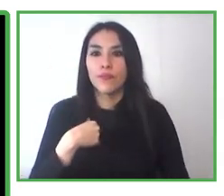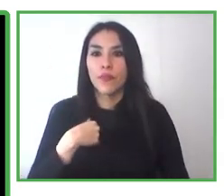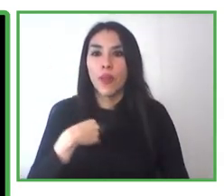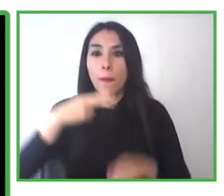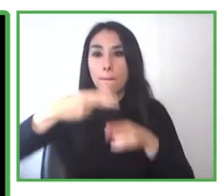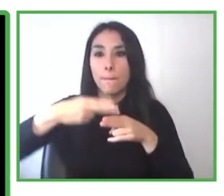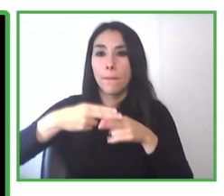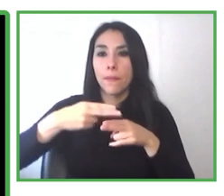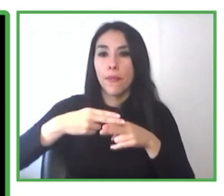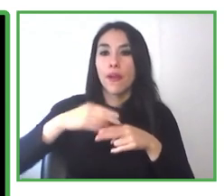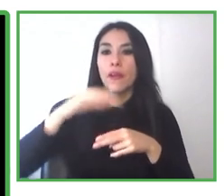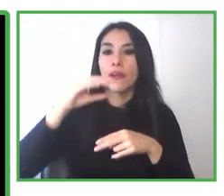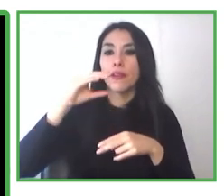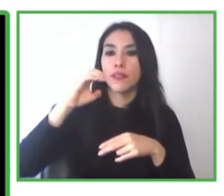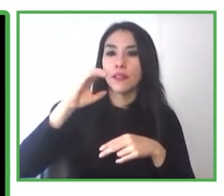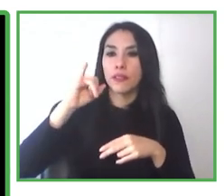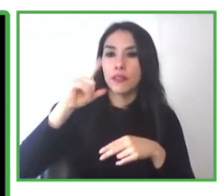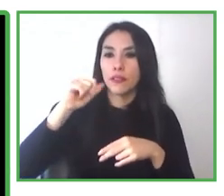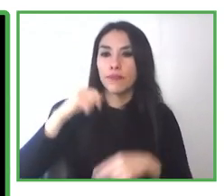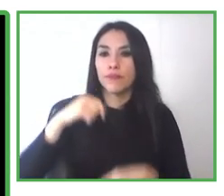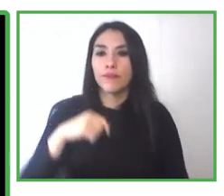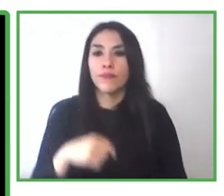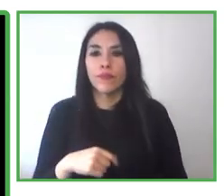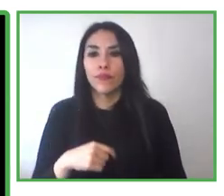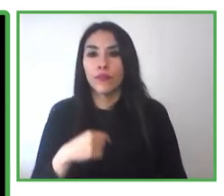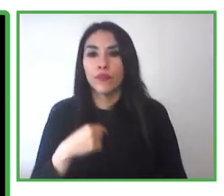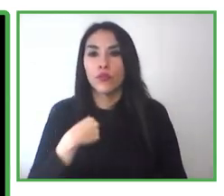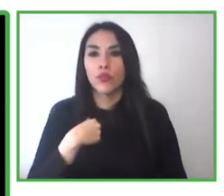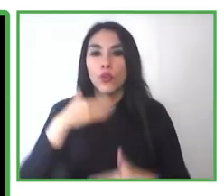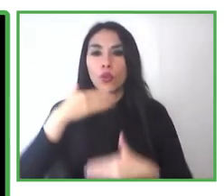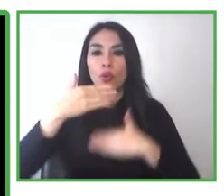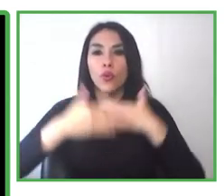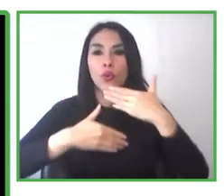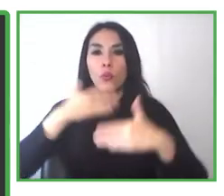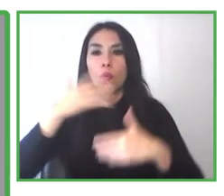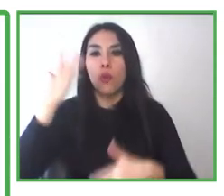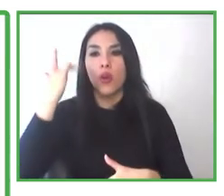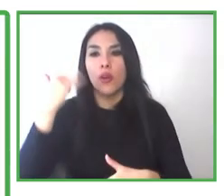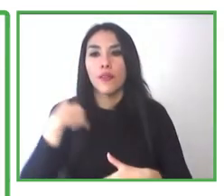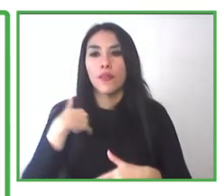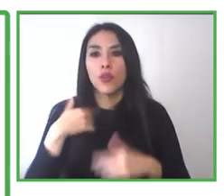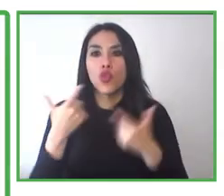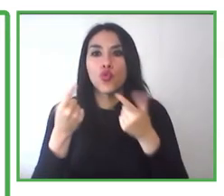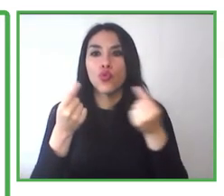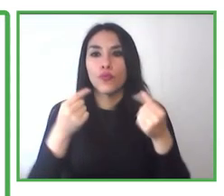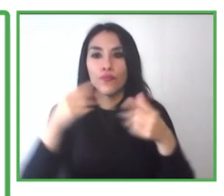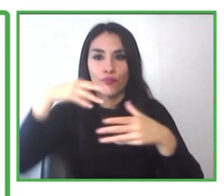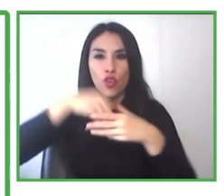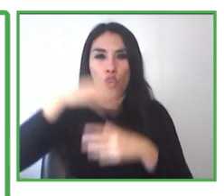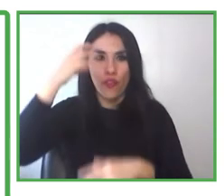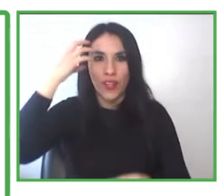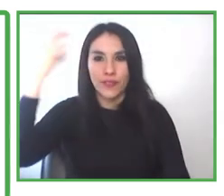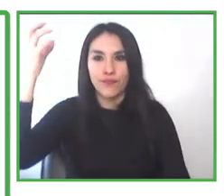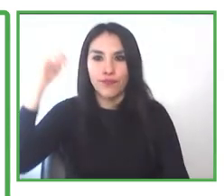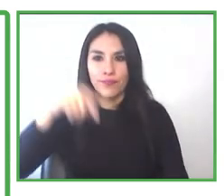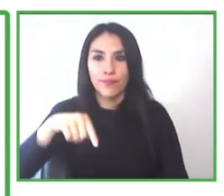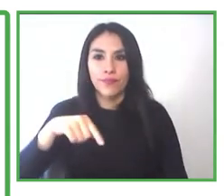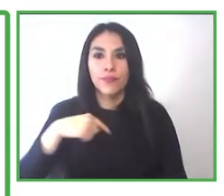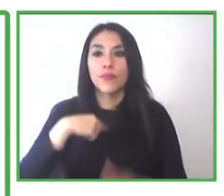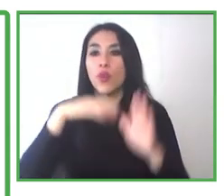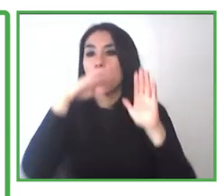And I will tell you a little about what the program, the inclusion program is,